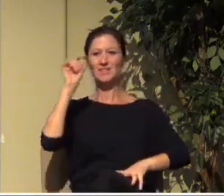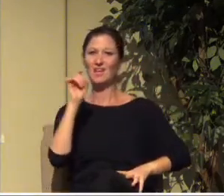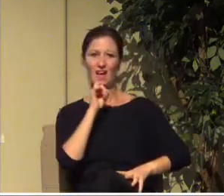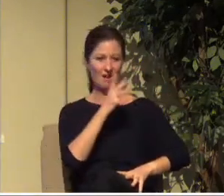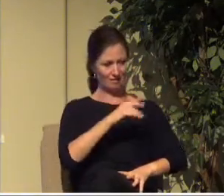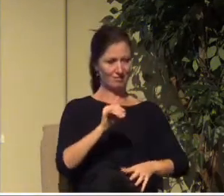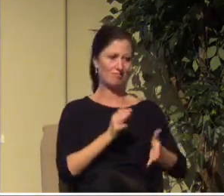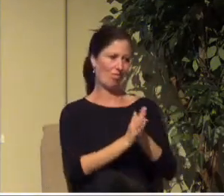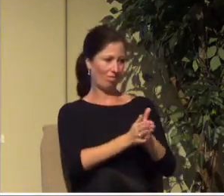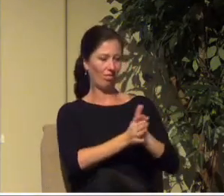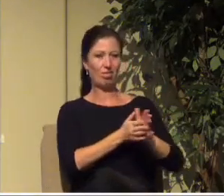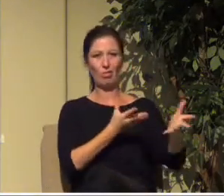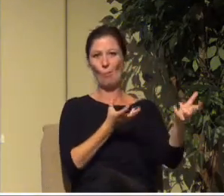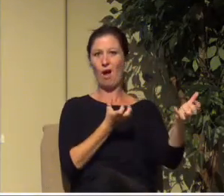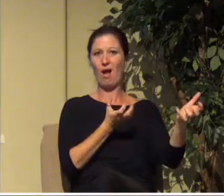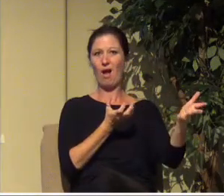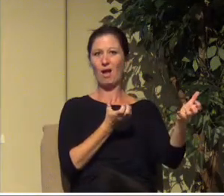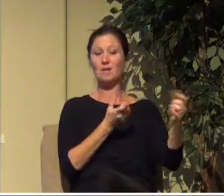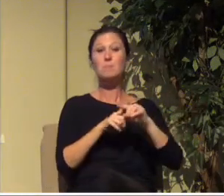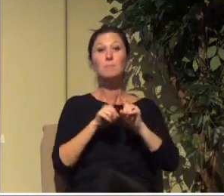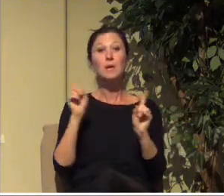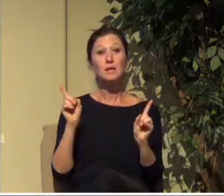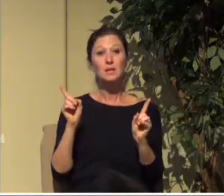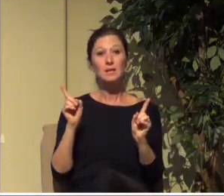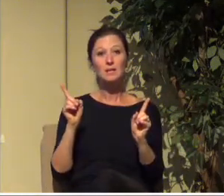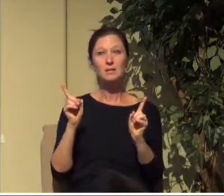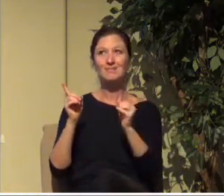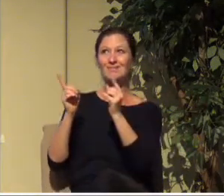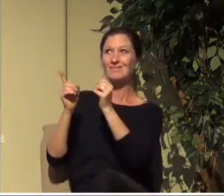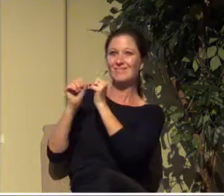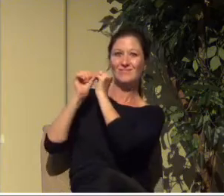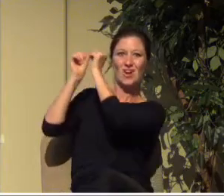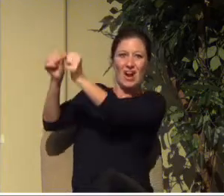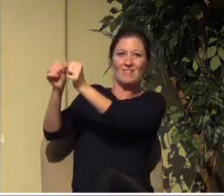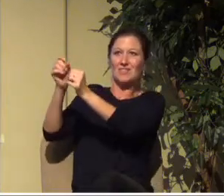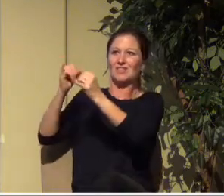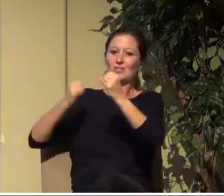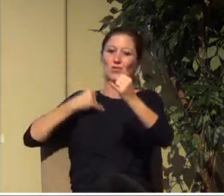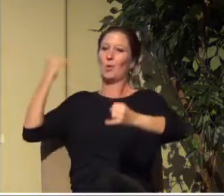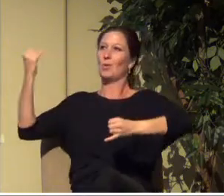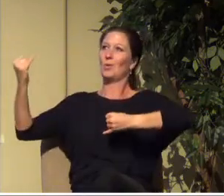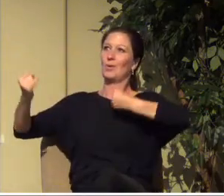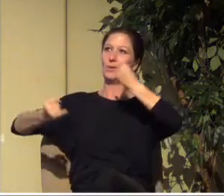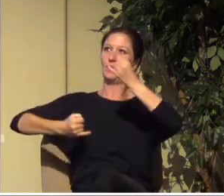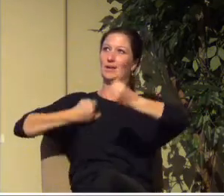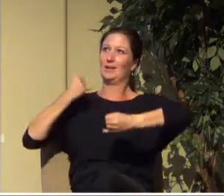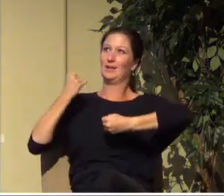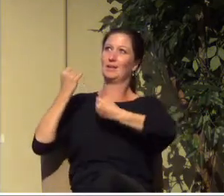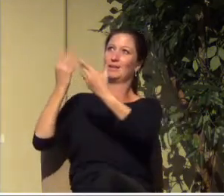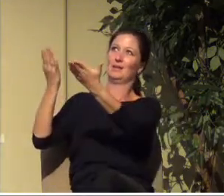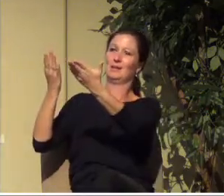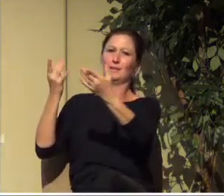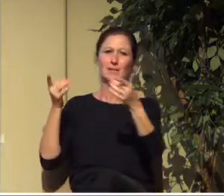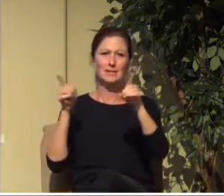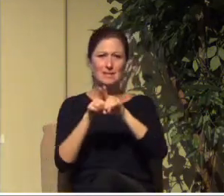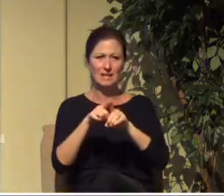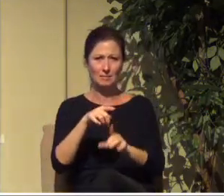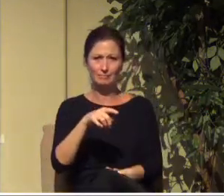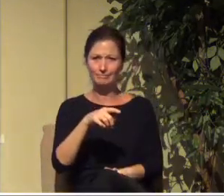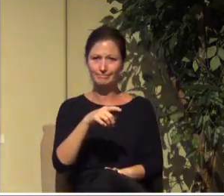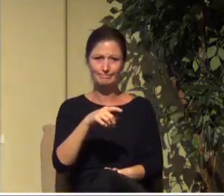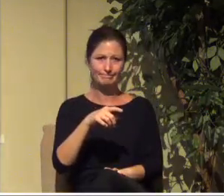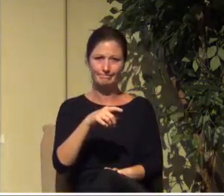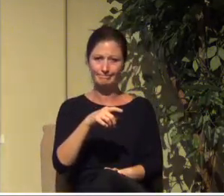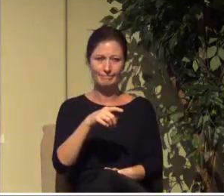infinite joy is offered to us Like an ignorant child who